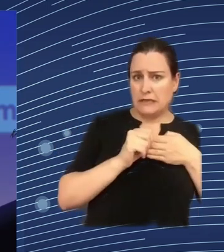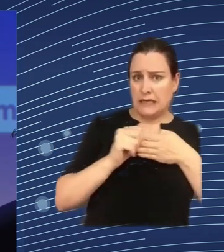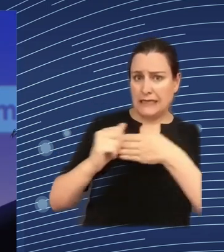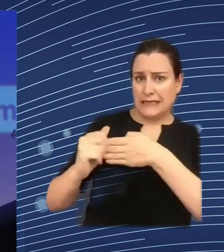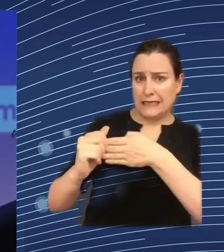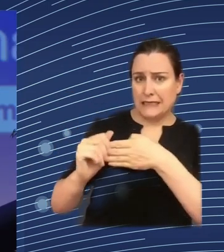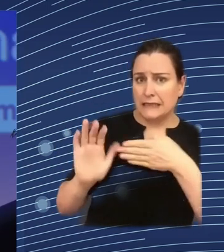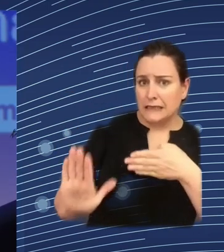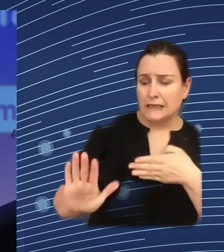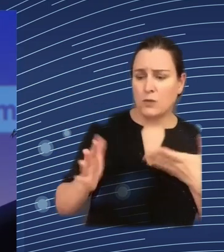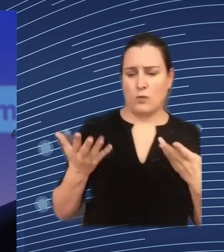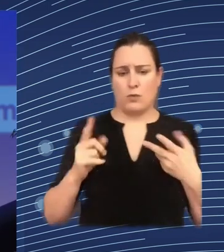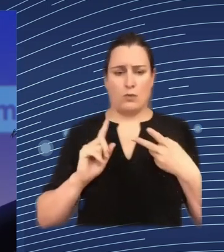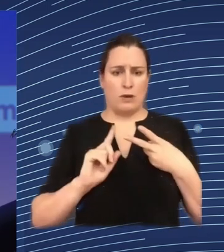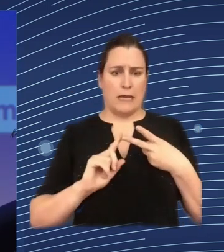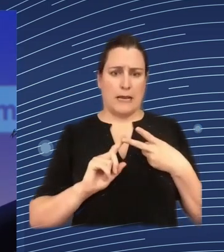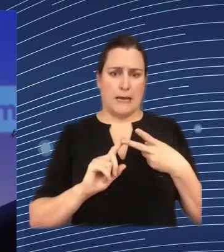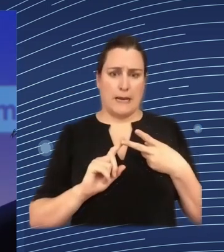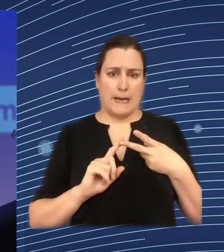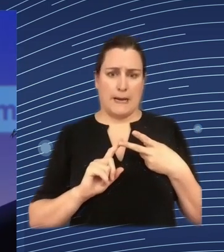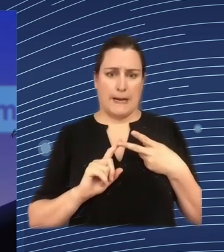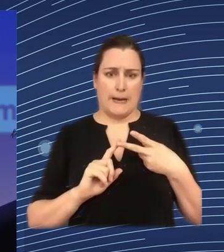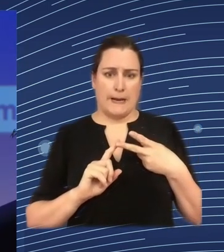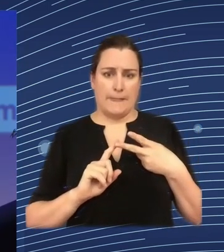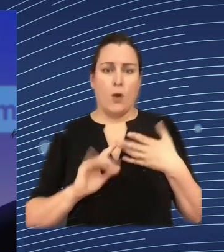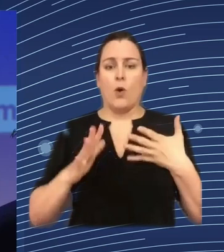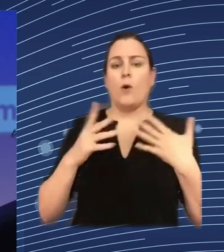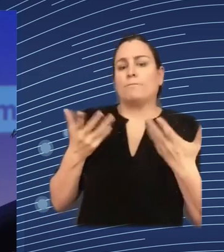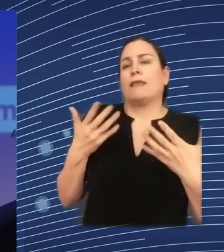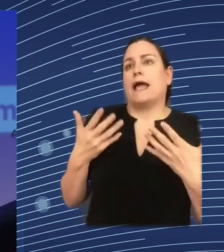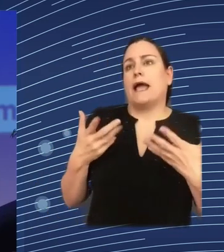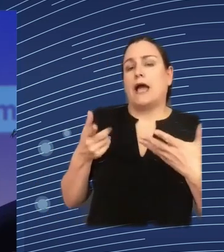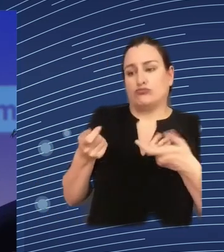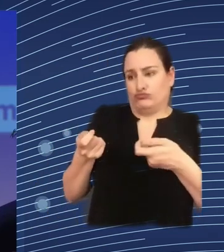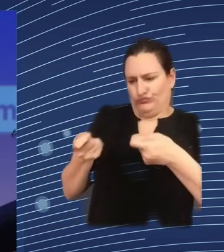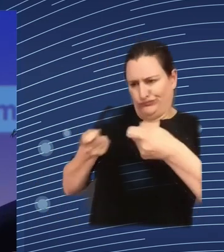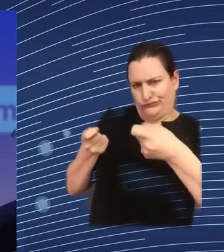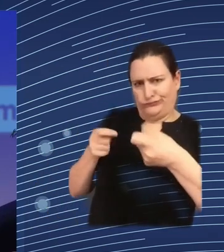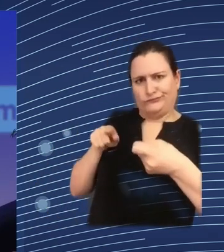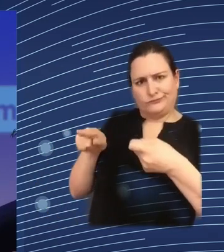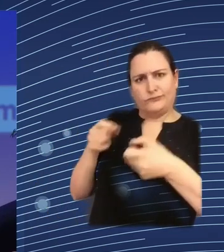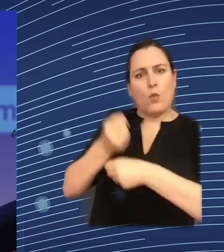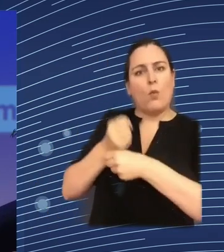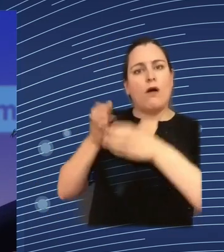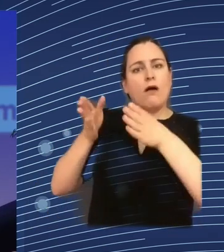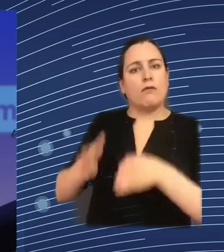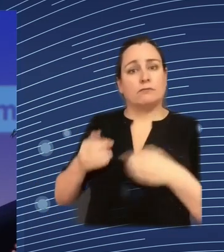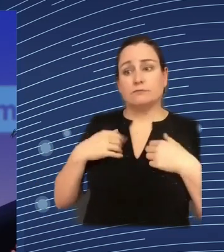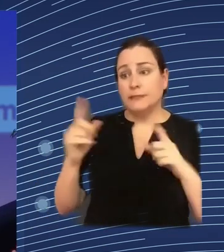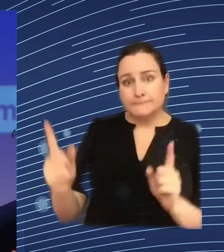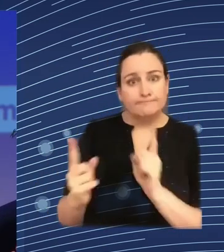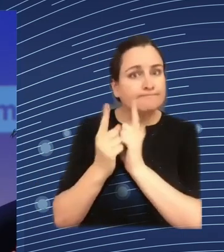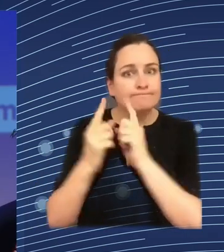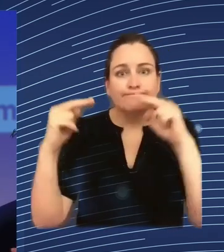uh remote workers so uh that that make that they focus in this